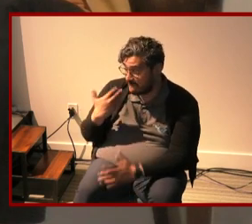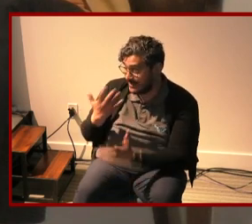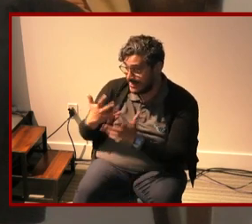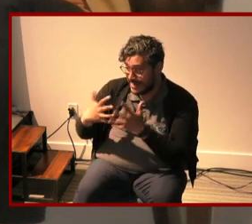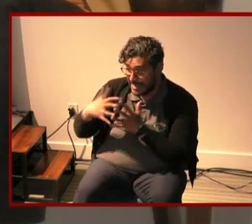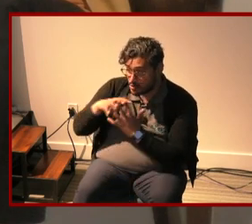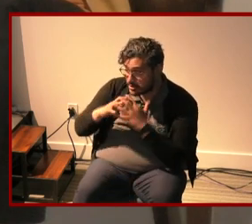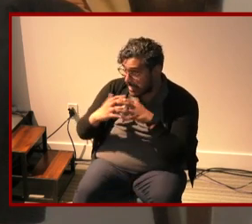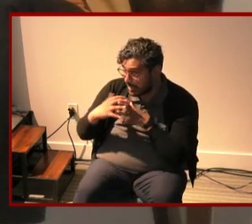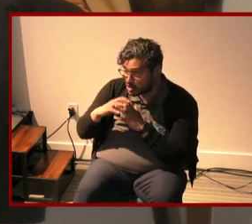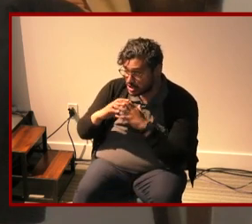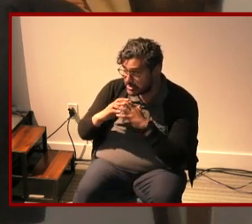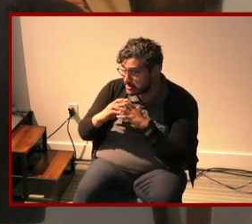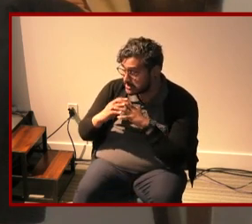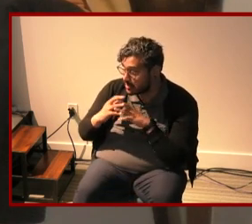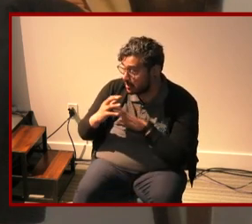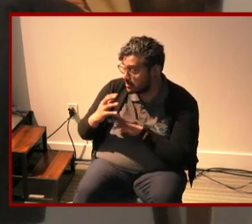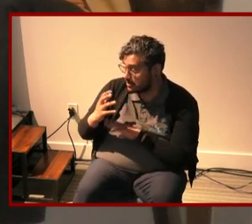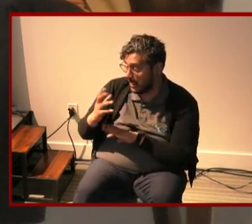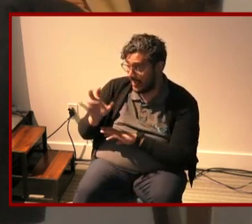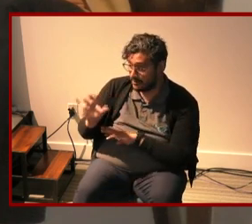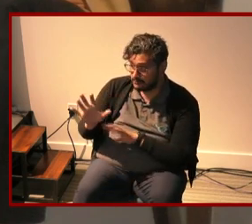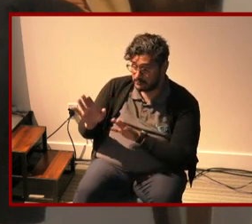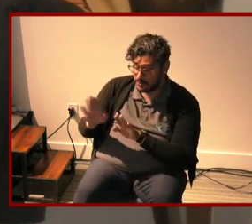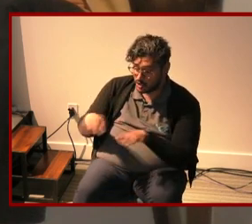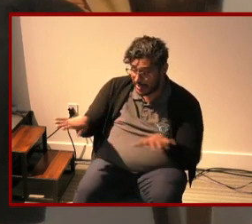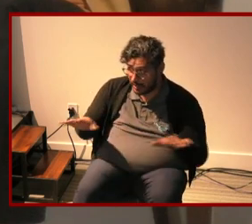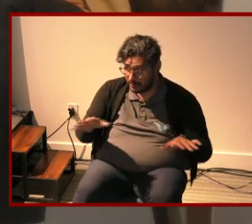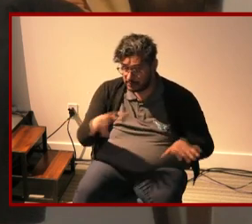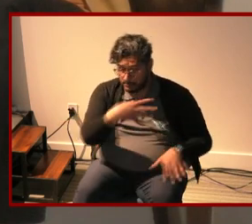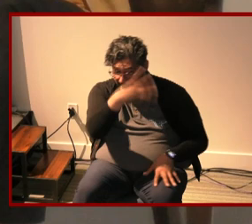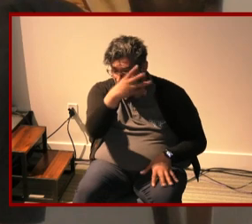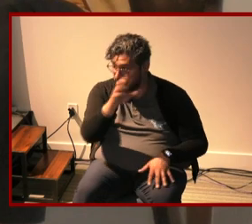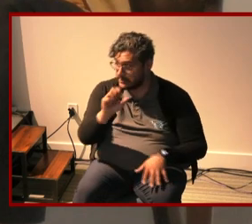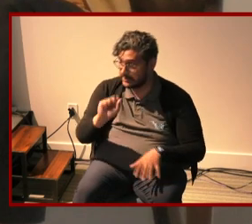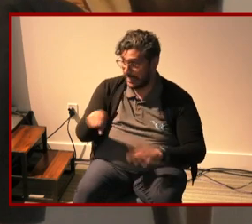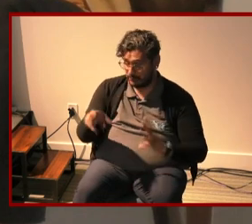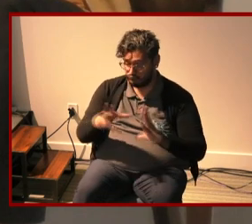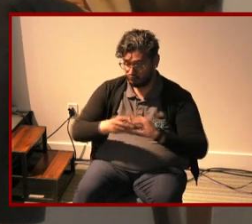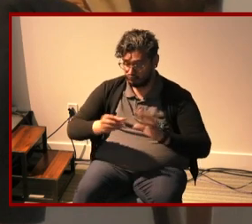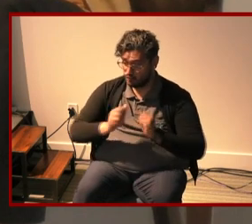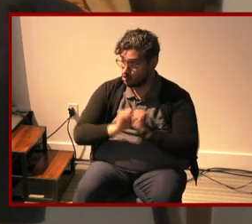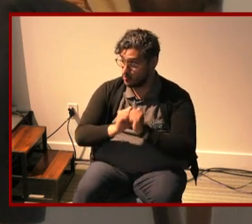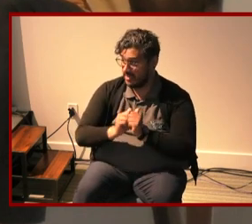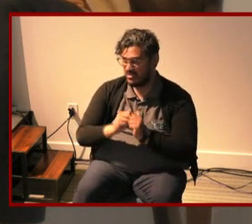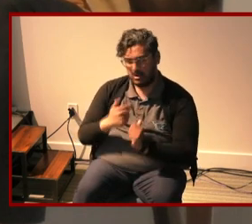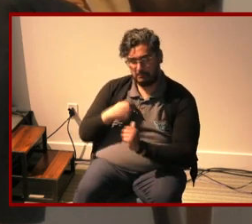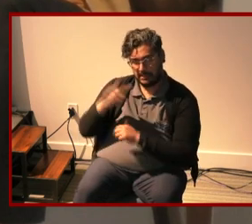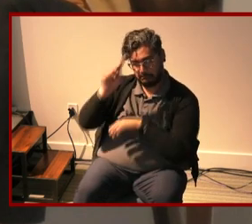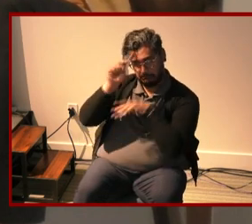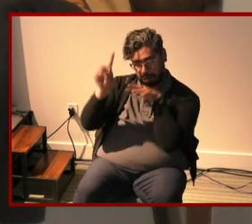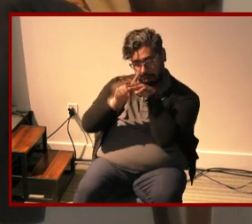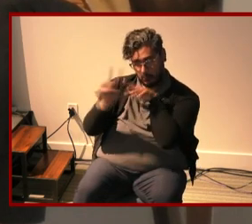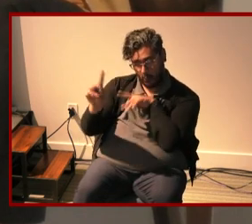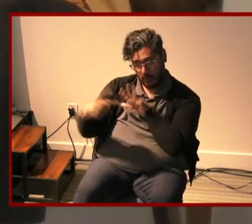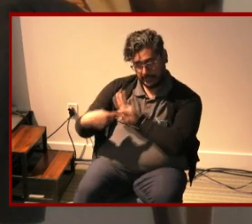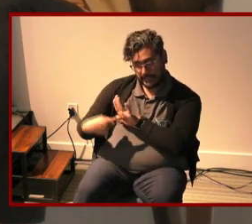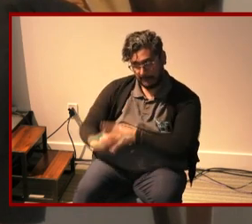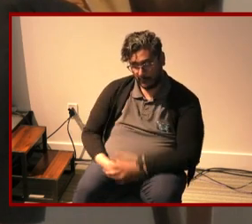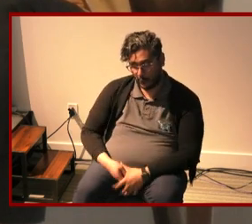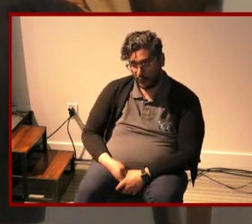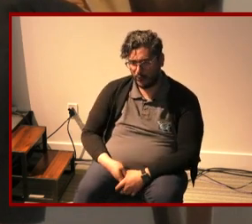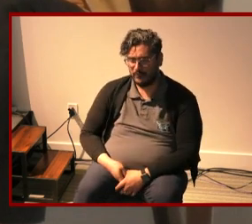the the child and the parents get to tell the story together i can think of one example yeah there are so many